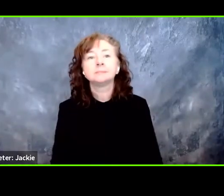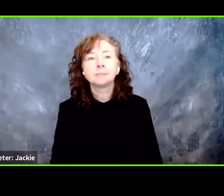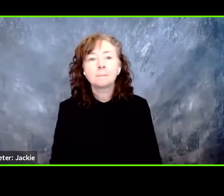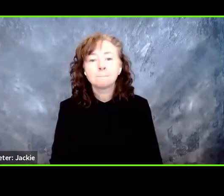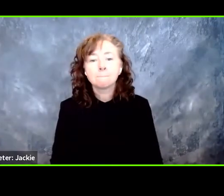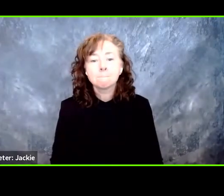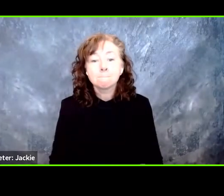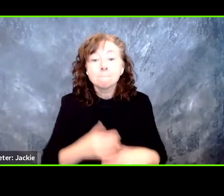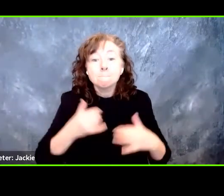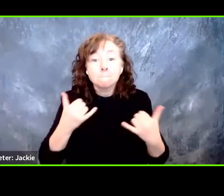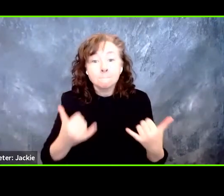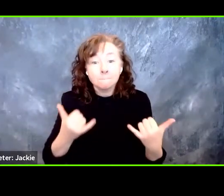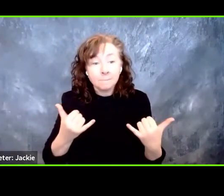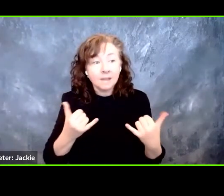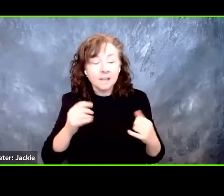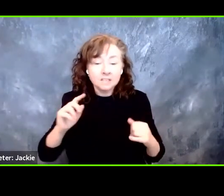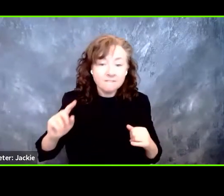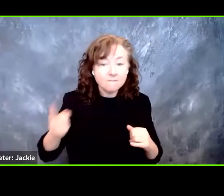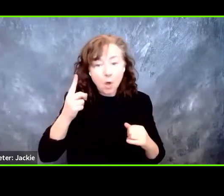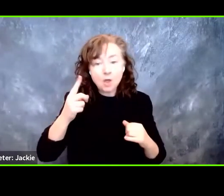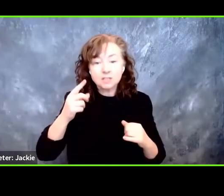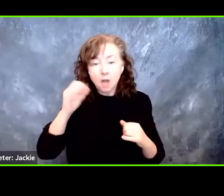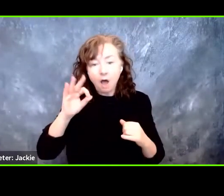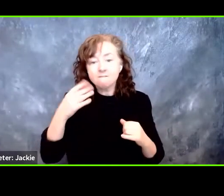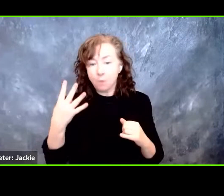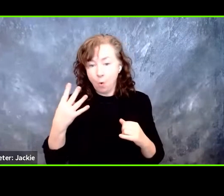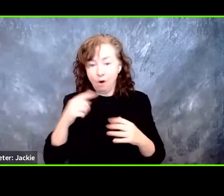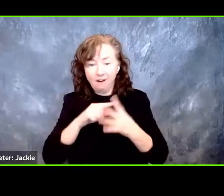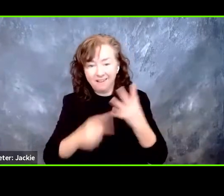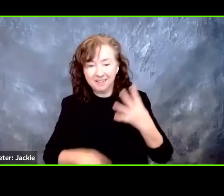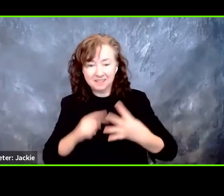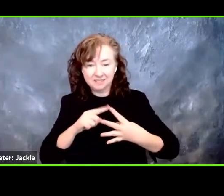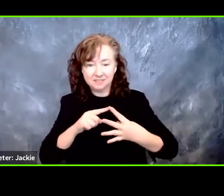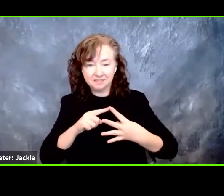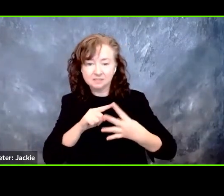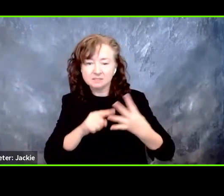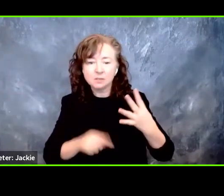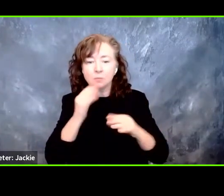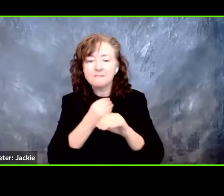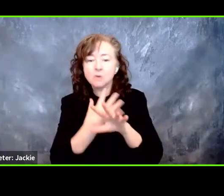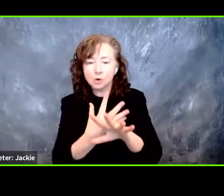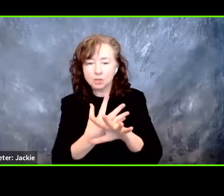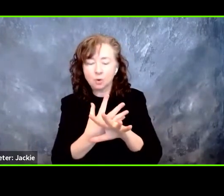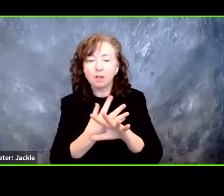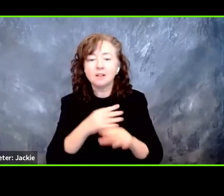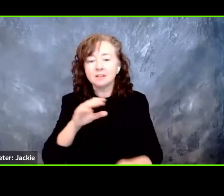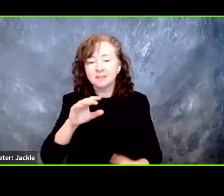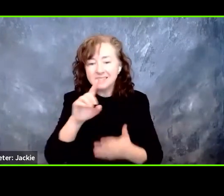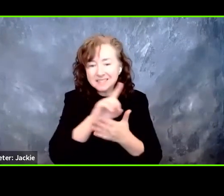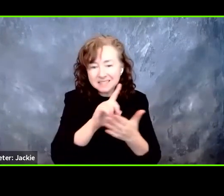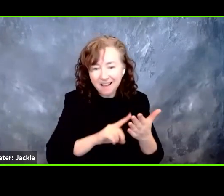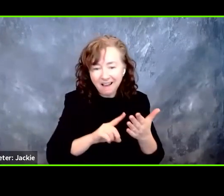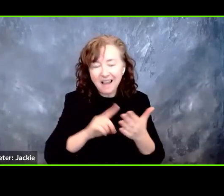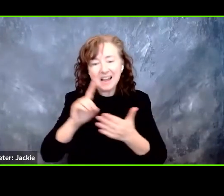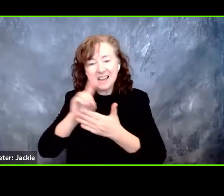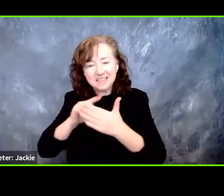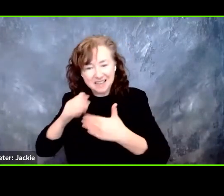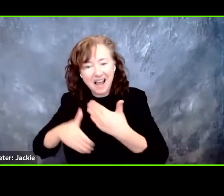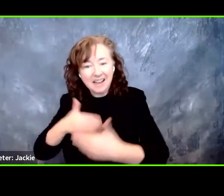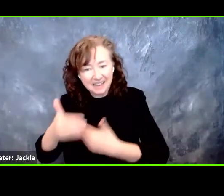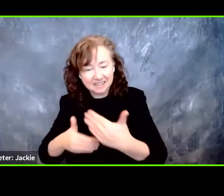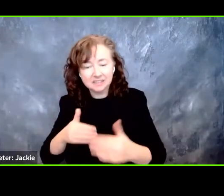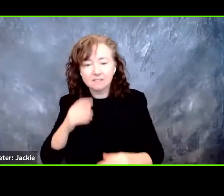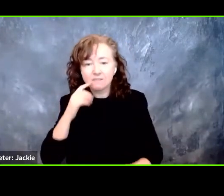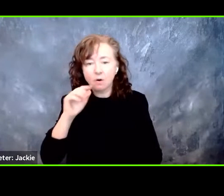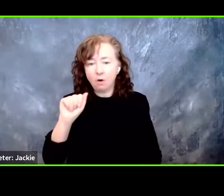is the first in a series of four virtual meetings on design and designing autonomous vehicles